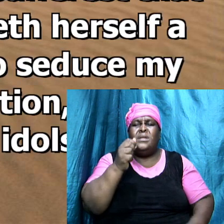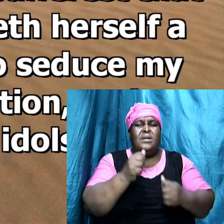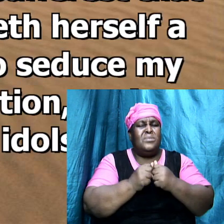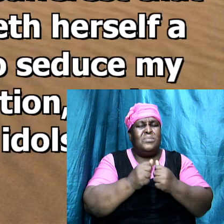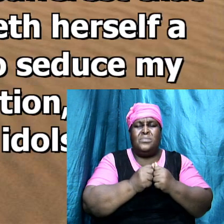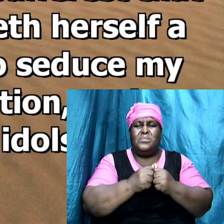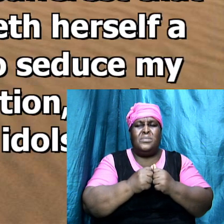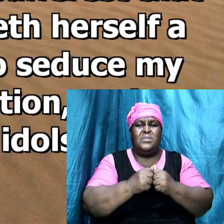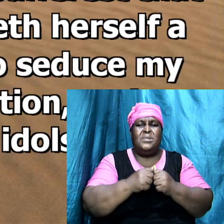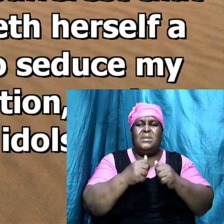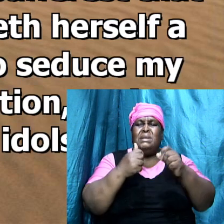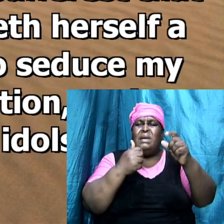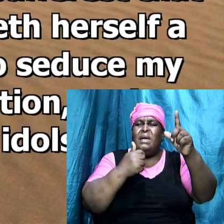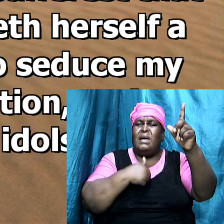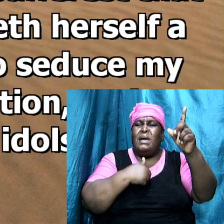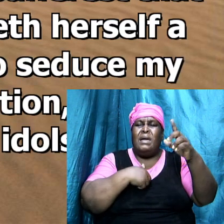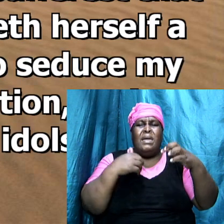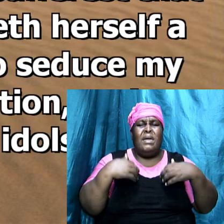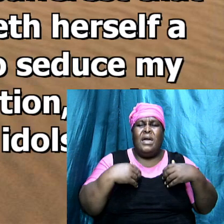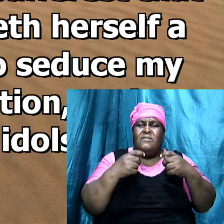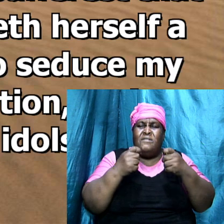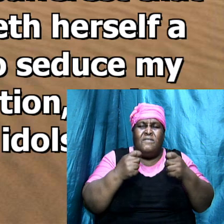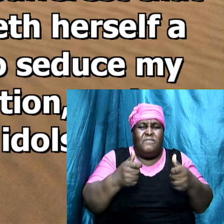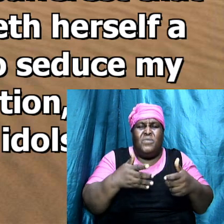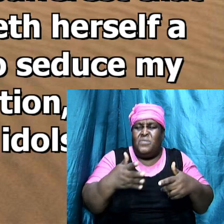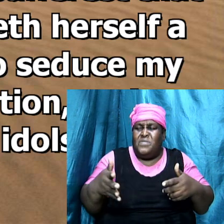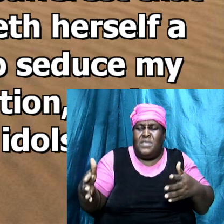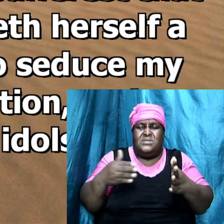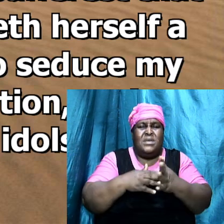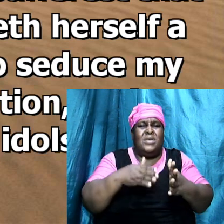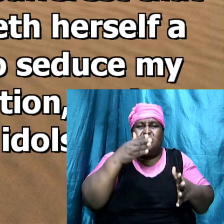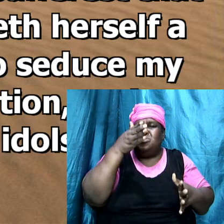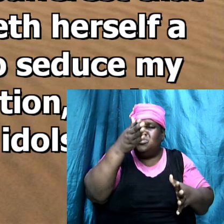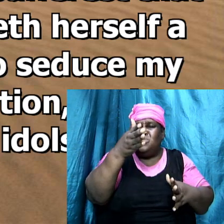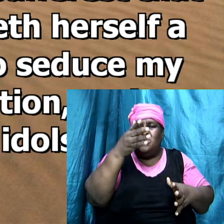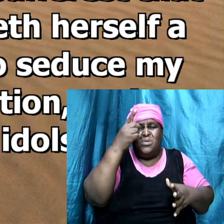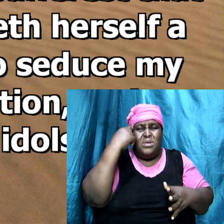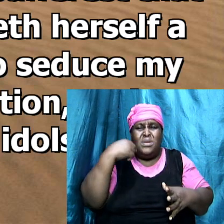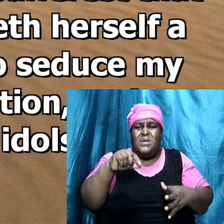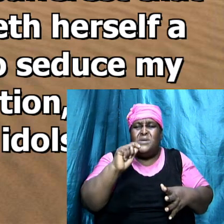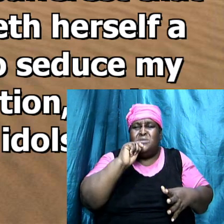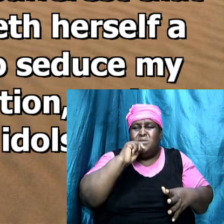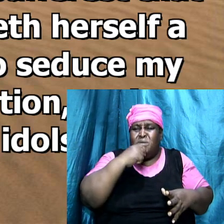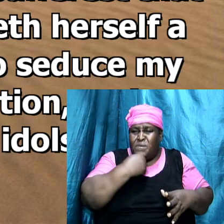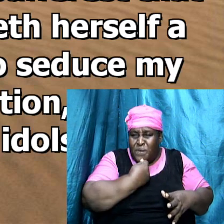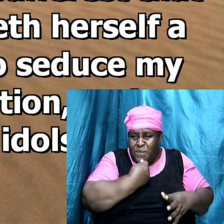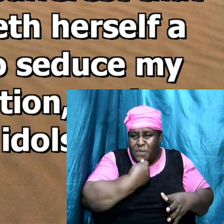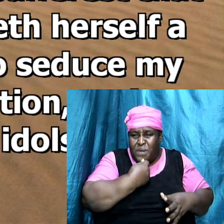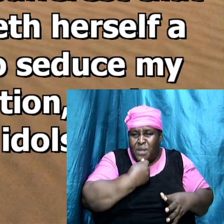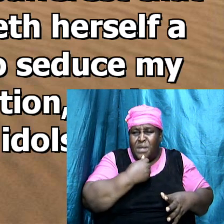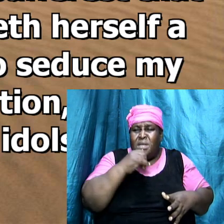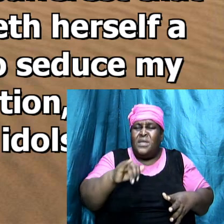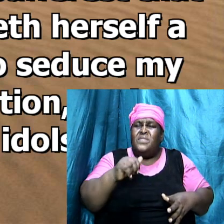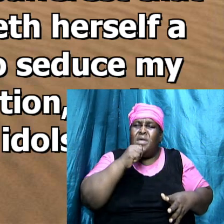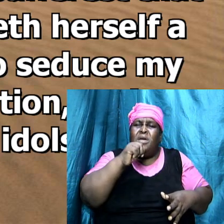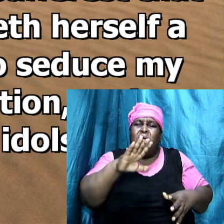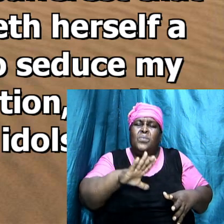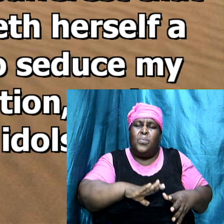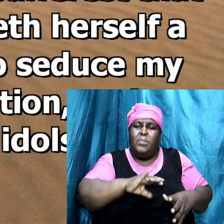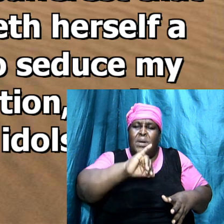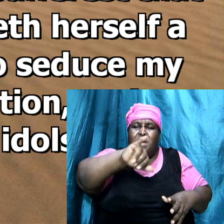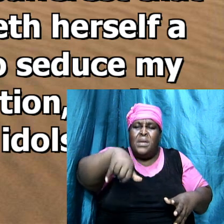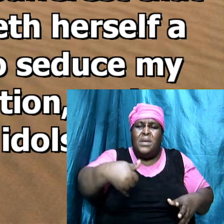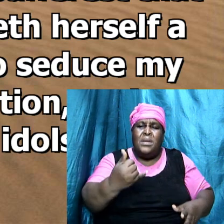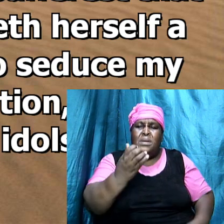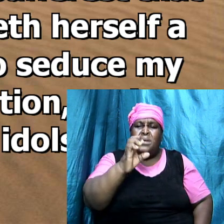standing I have a few things against thee because thou sufferest that woman Jezebel